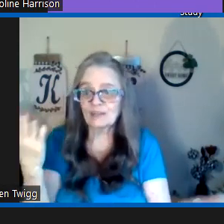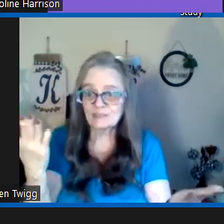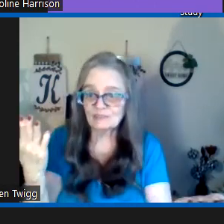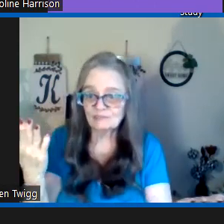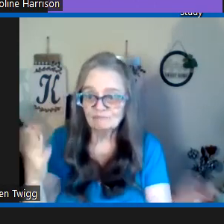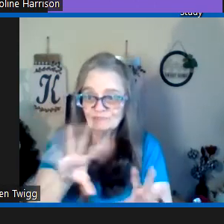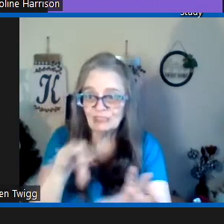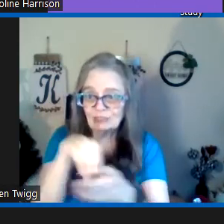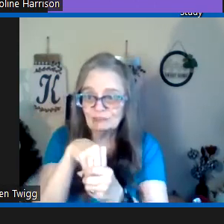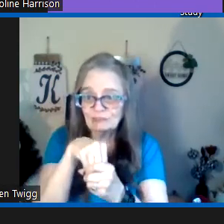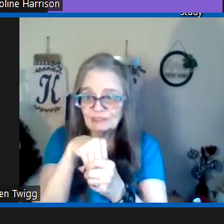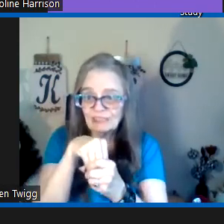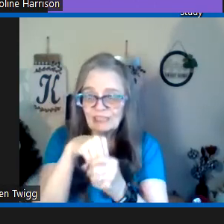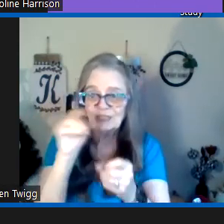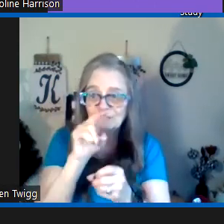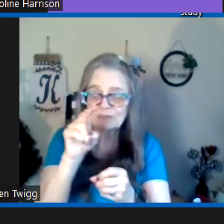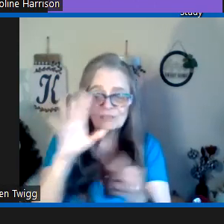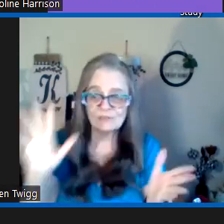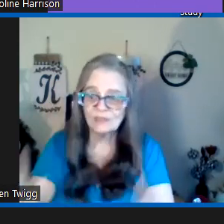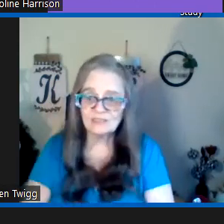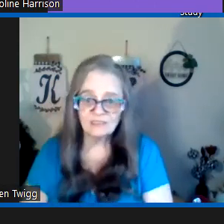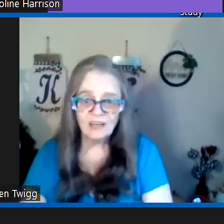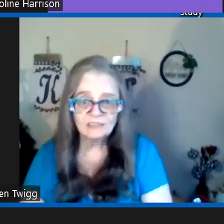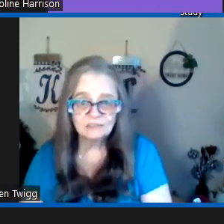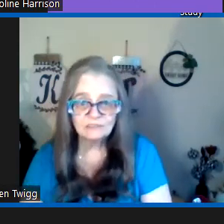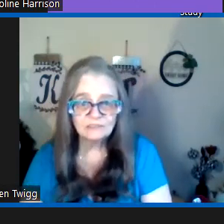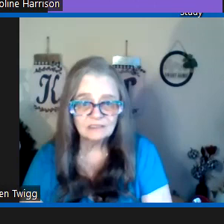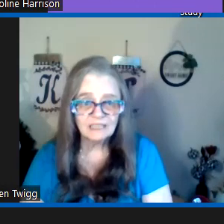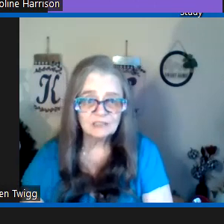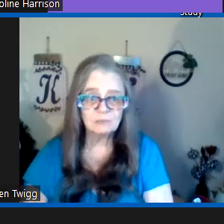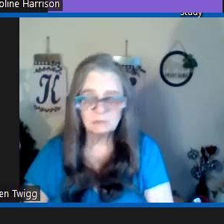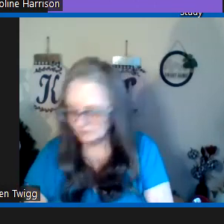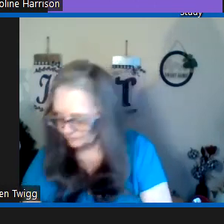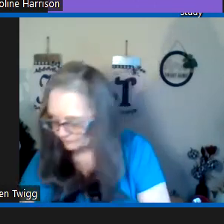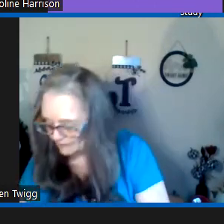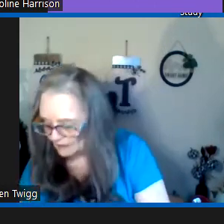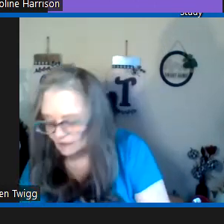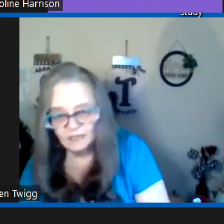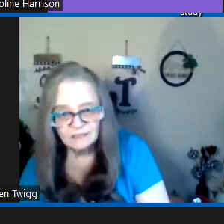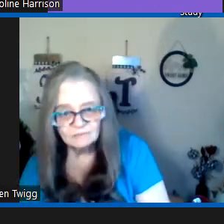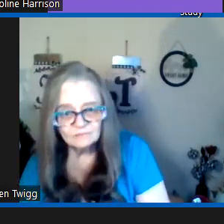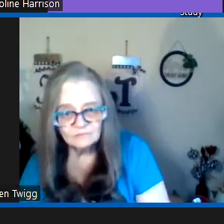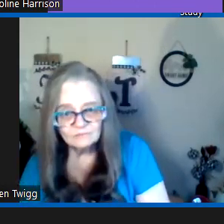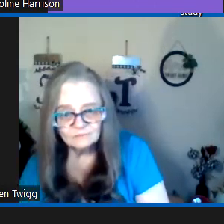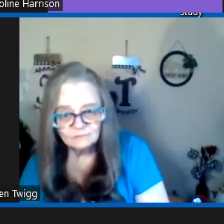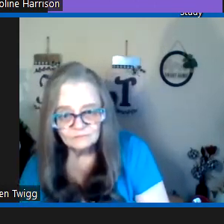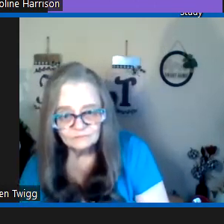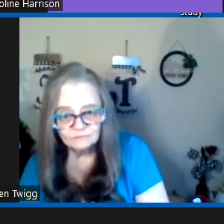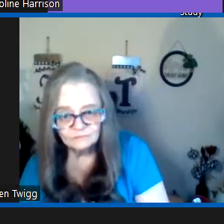the drugs included he uses drugs a lot to get to get get to um